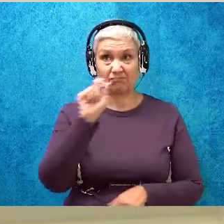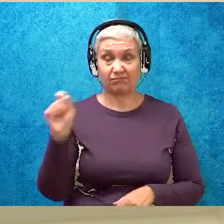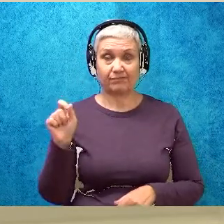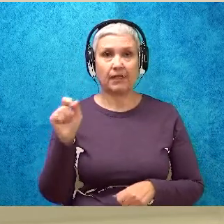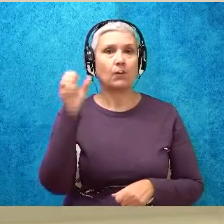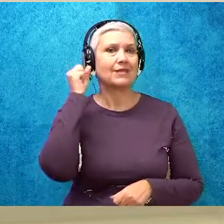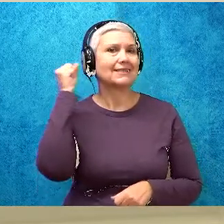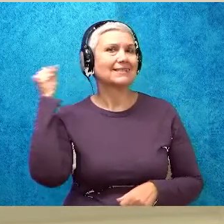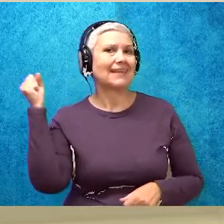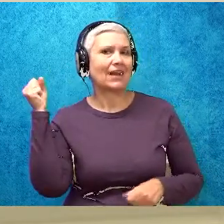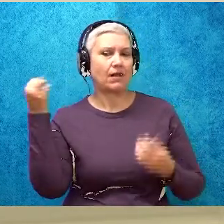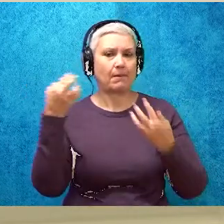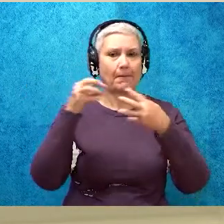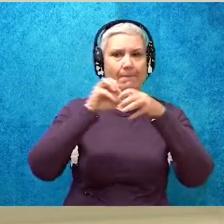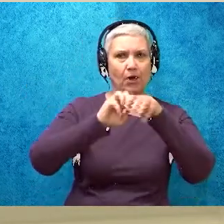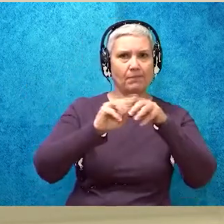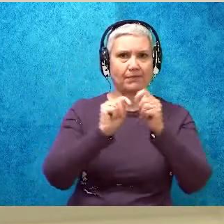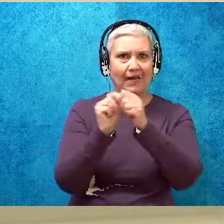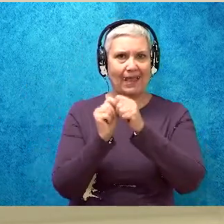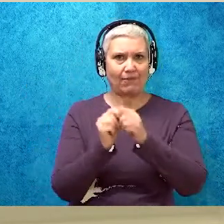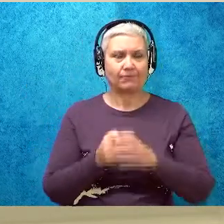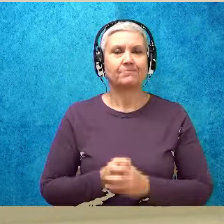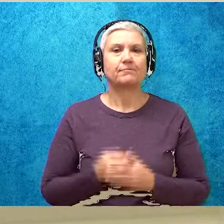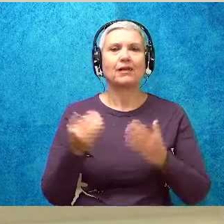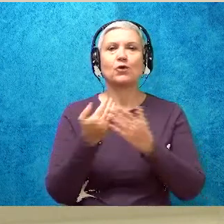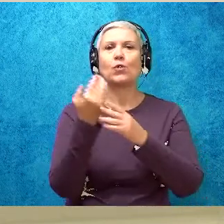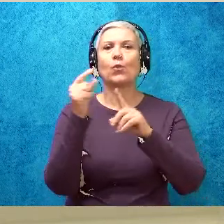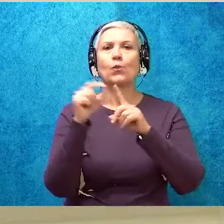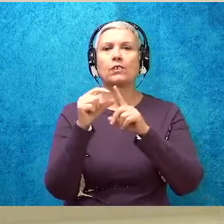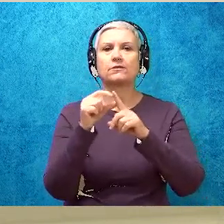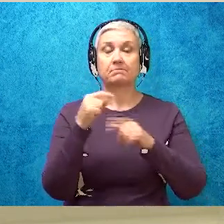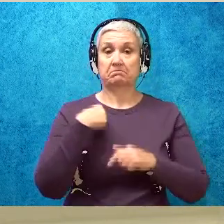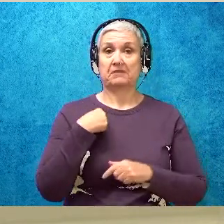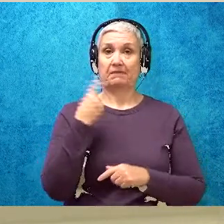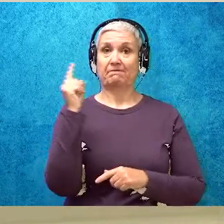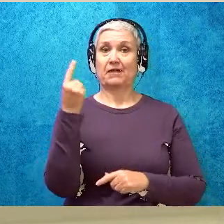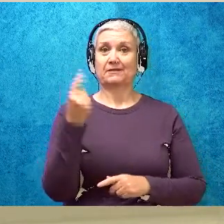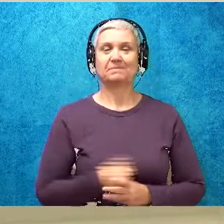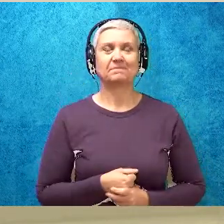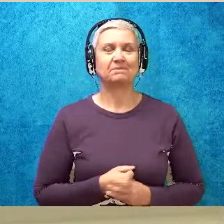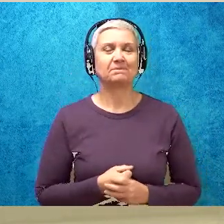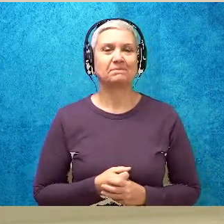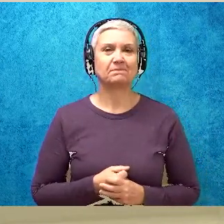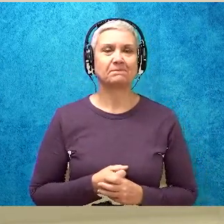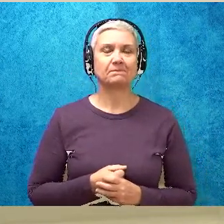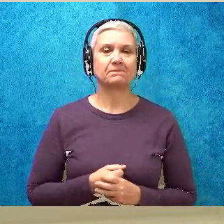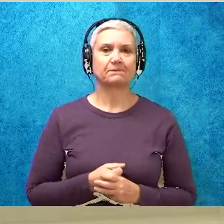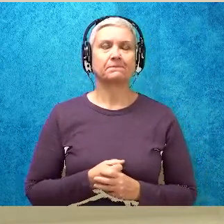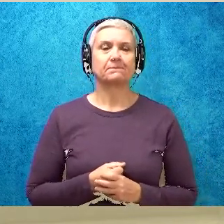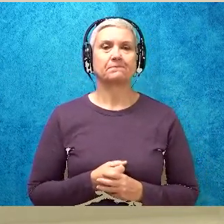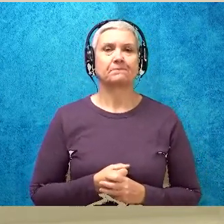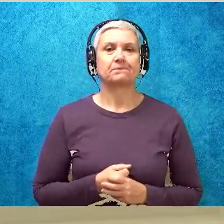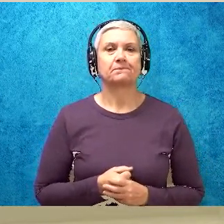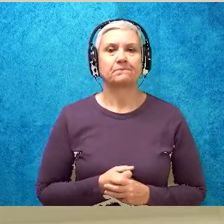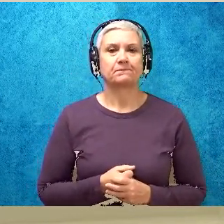sounds, blend them together, and make new words. I'll go first. We ready? Let's go.